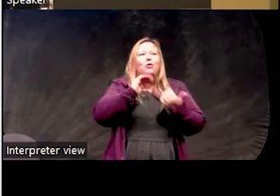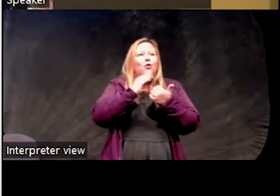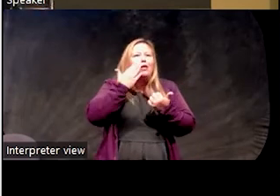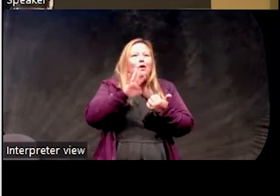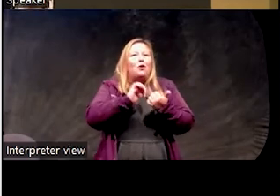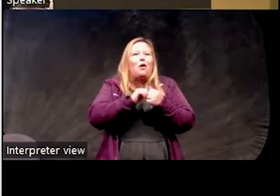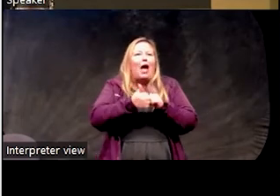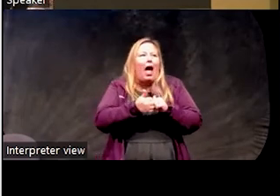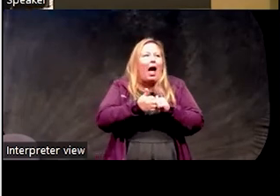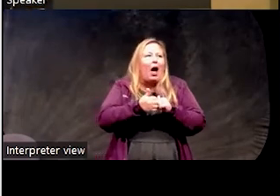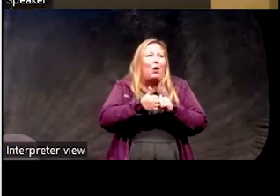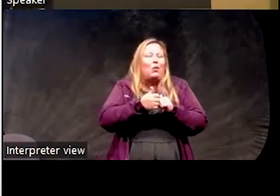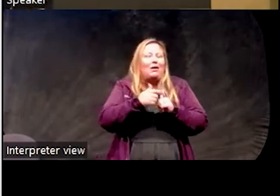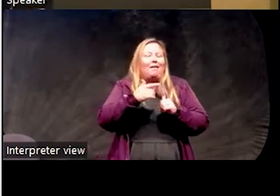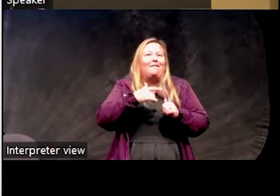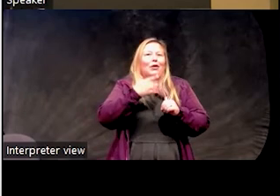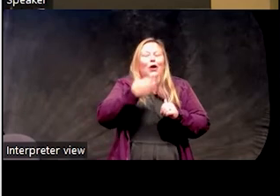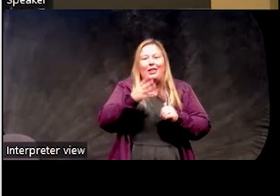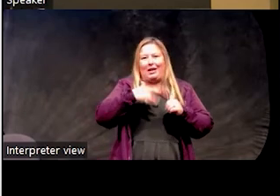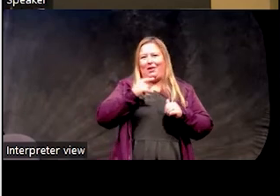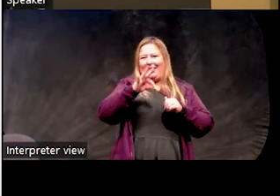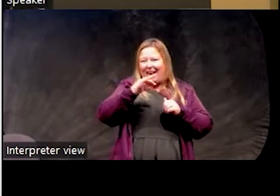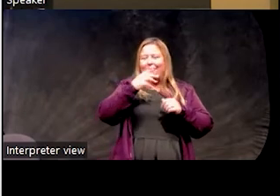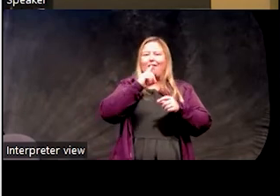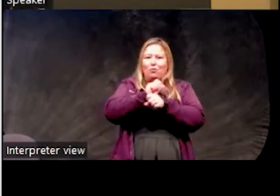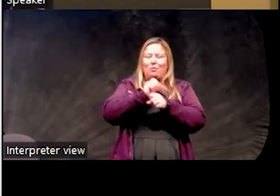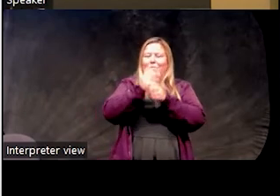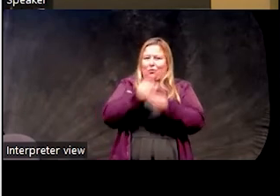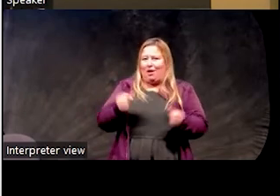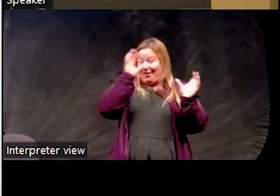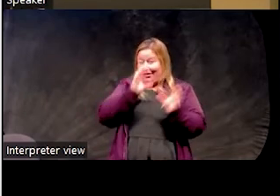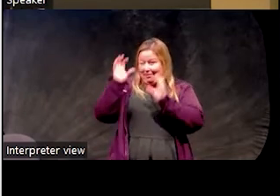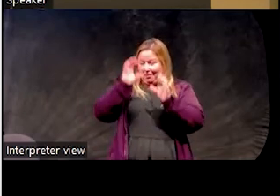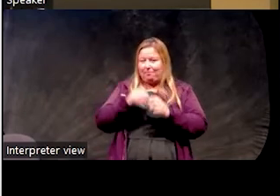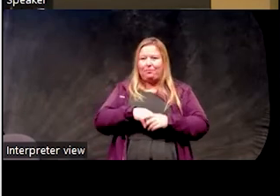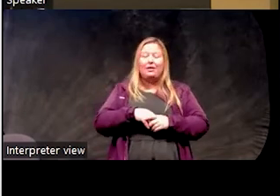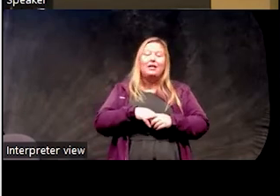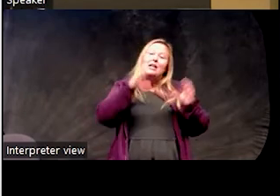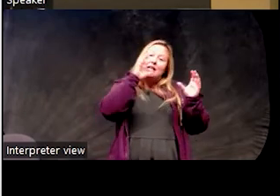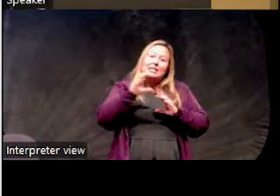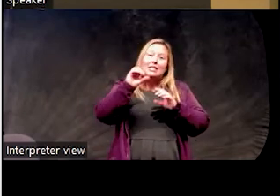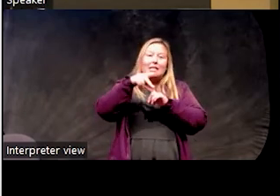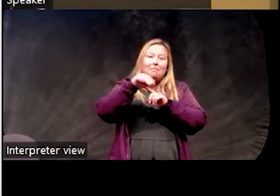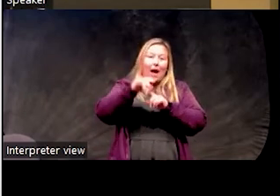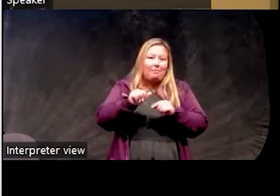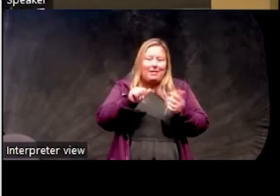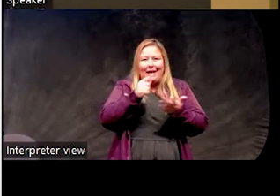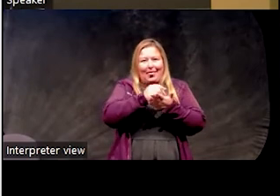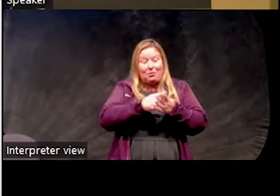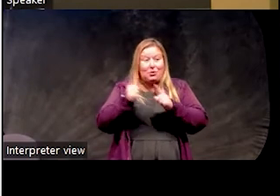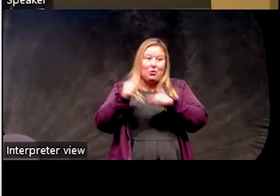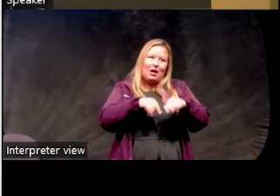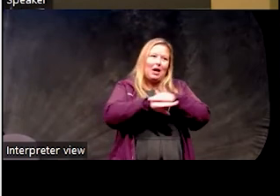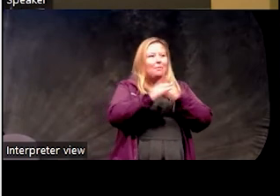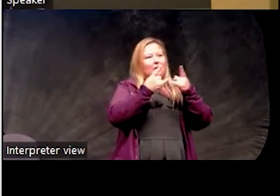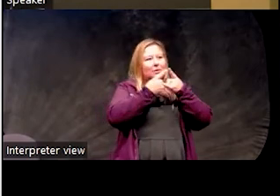be if their sleep apnea is treated. So again, education here is important and there is no sleep apnea fairy that comes in and puts your mask on while you sleep